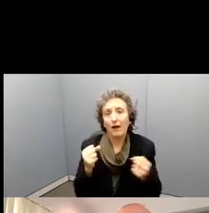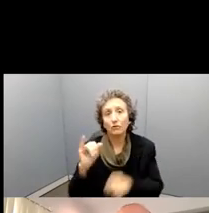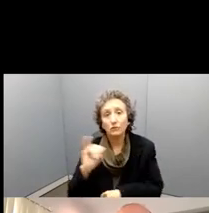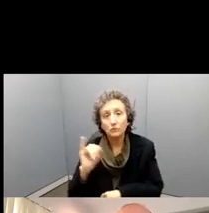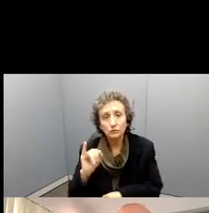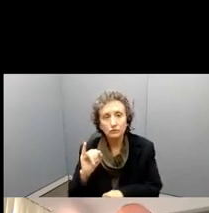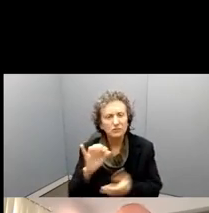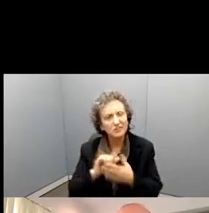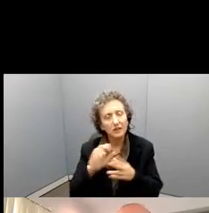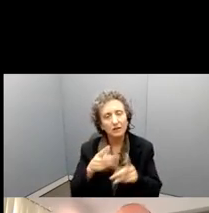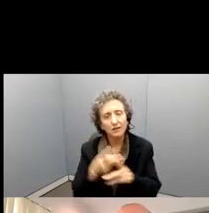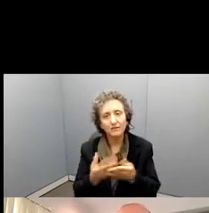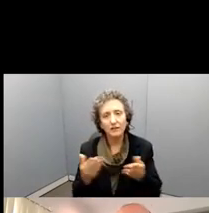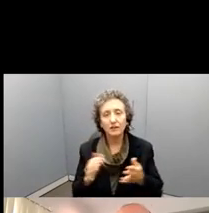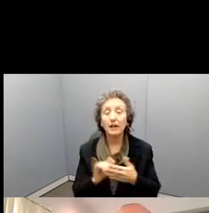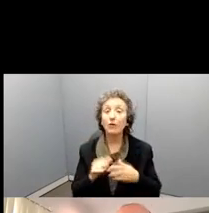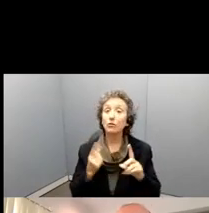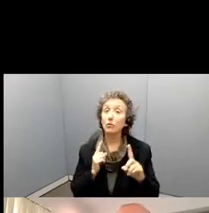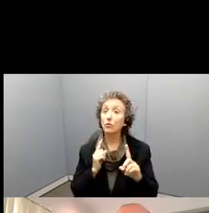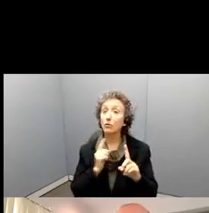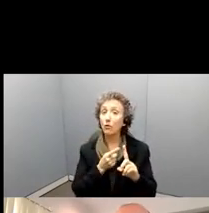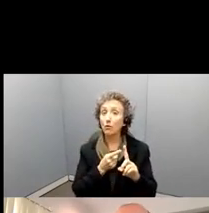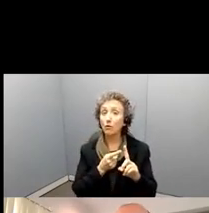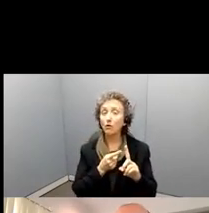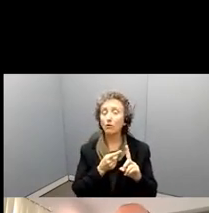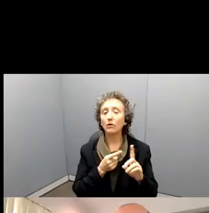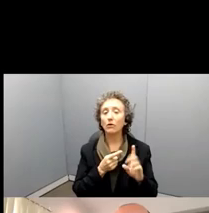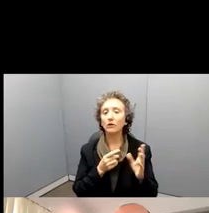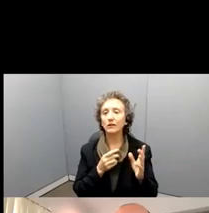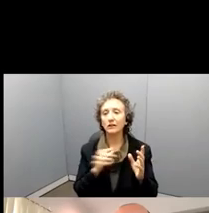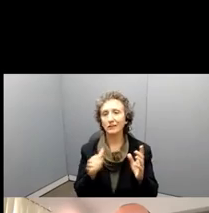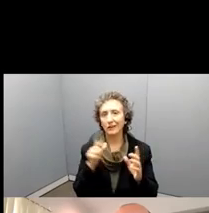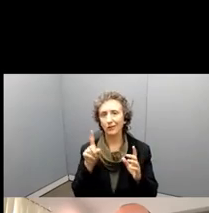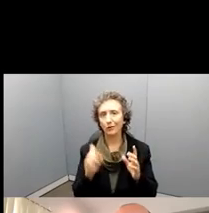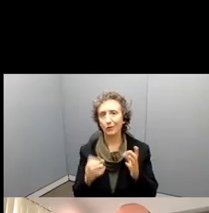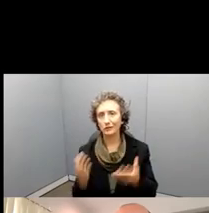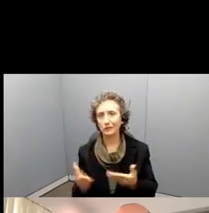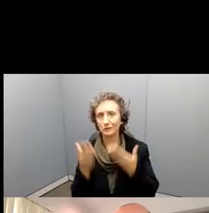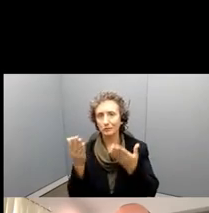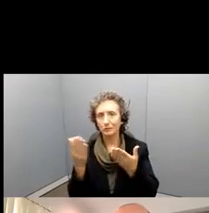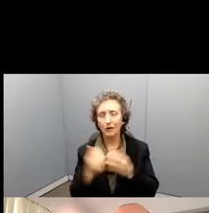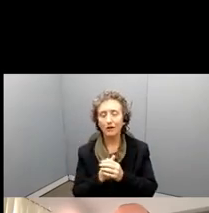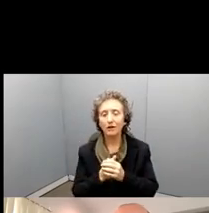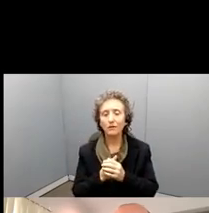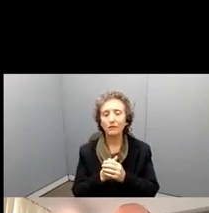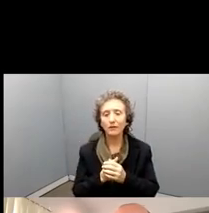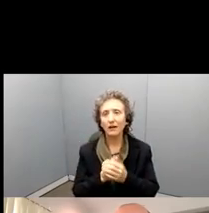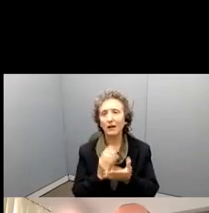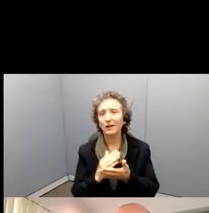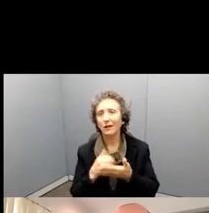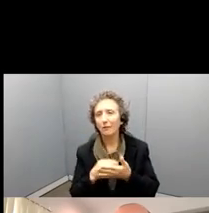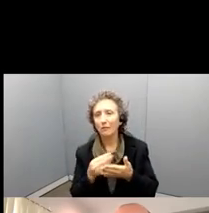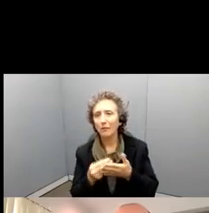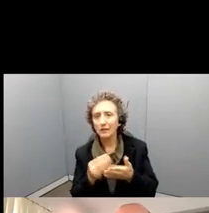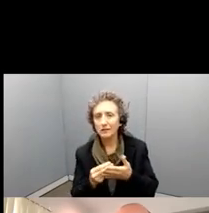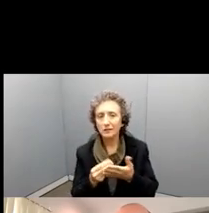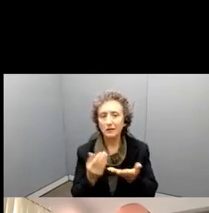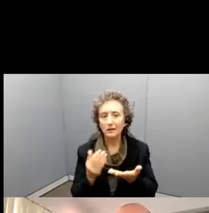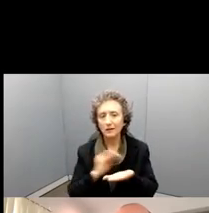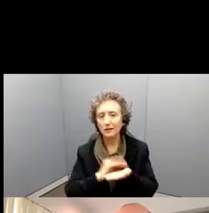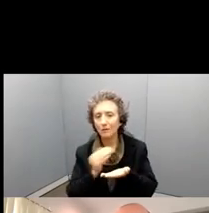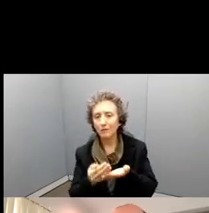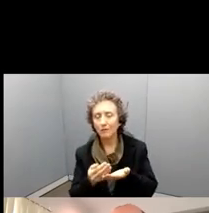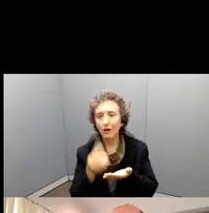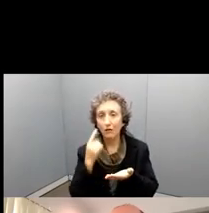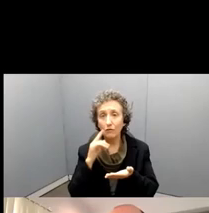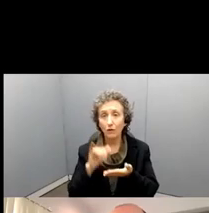Uh, the goal is, you know, another question that often comes up with the same thing around the, you know, what do you have budgeted for in that year is, uh,